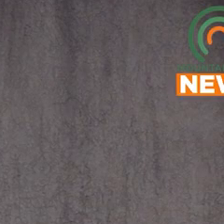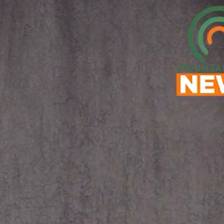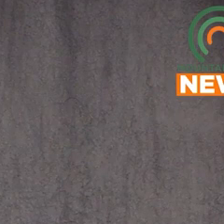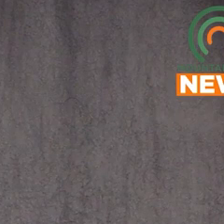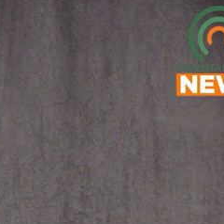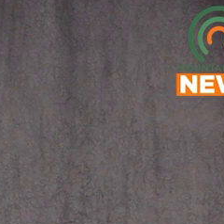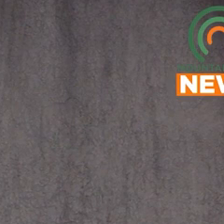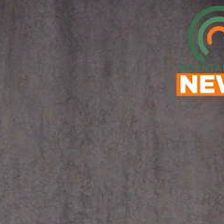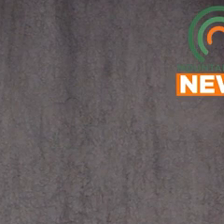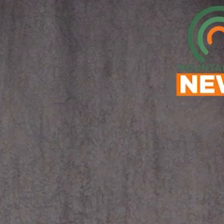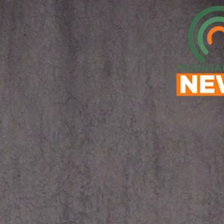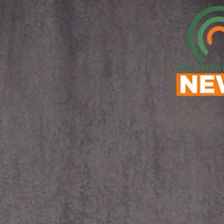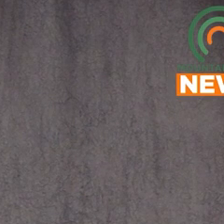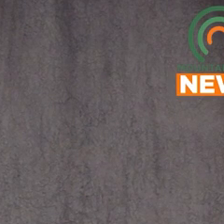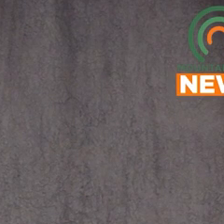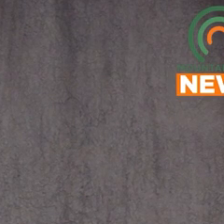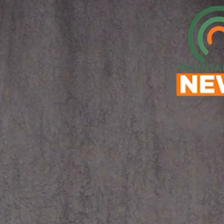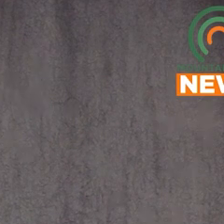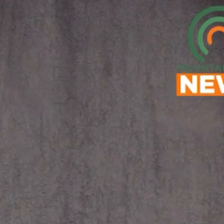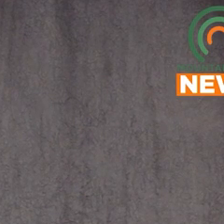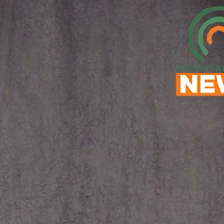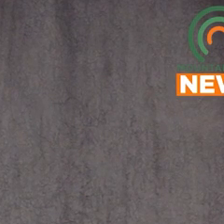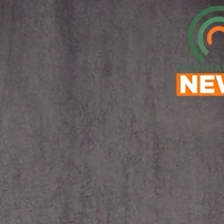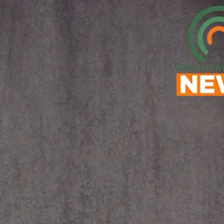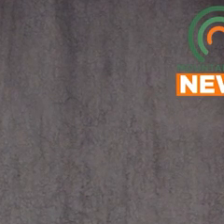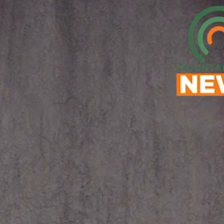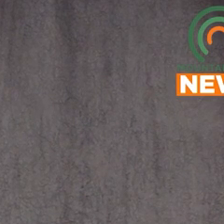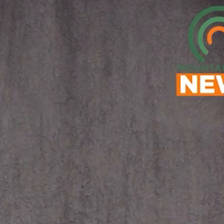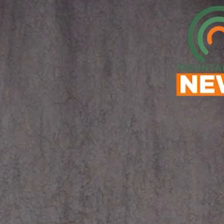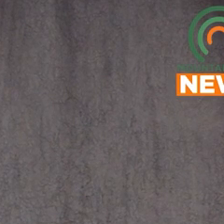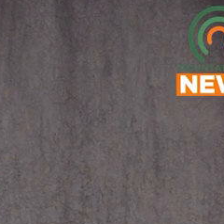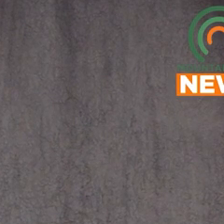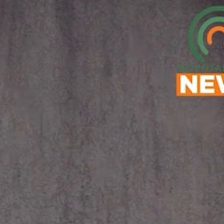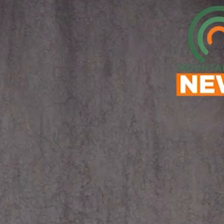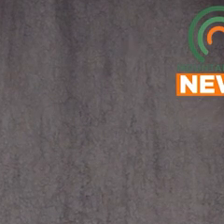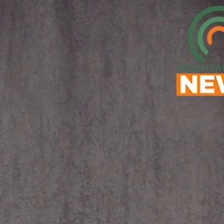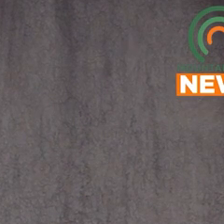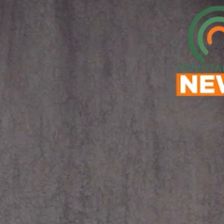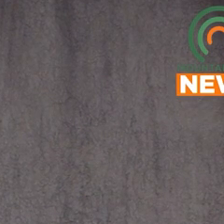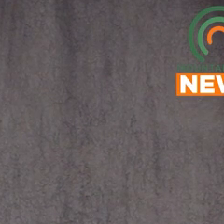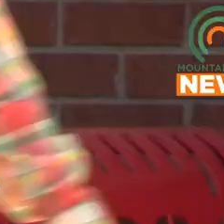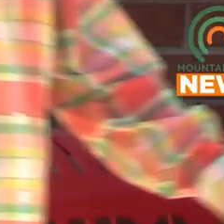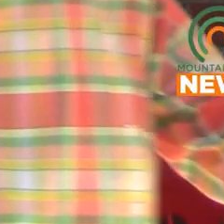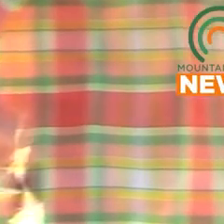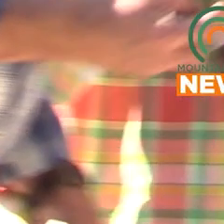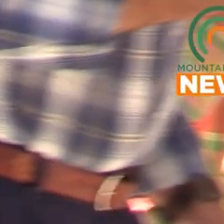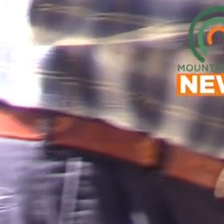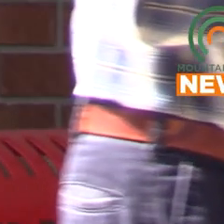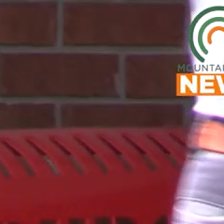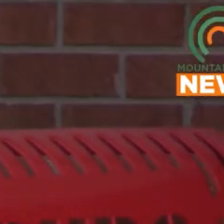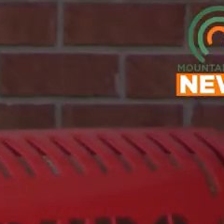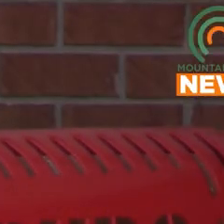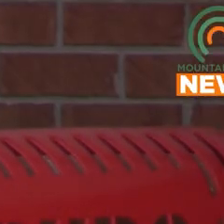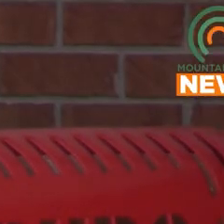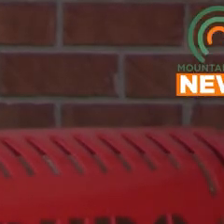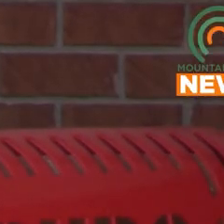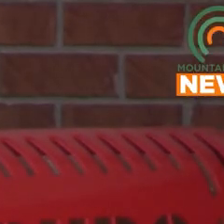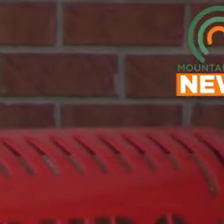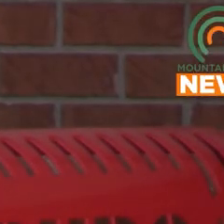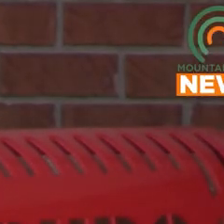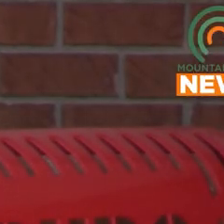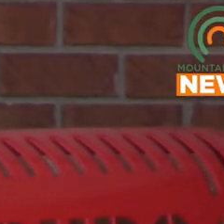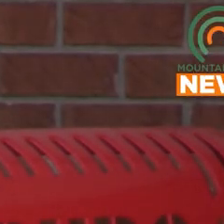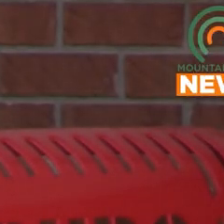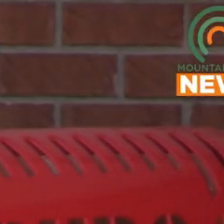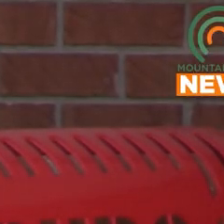the state's involvement will be to work with lesser judge executive terry adams who will ultimately name a replacement however the judge will